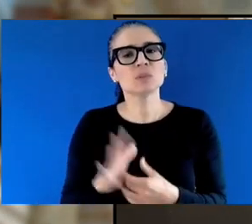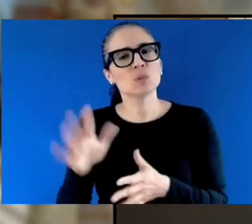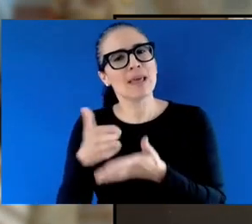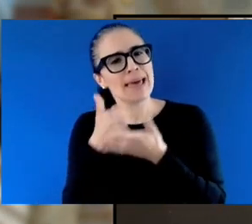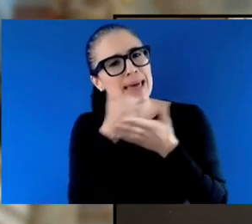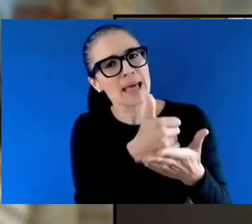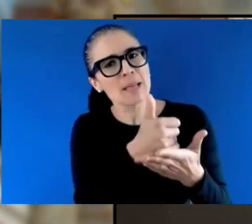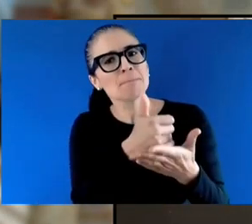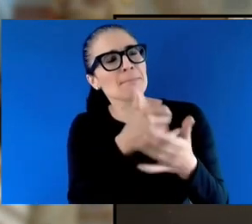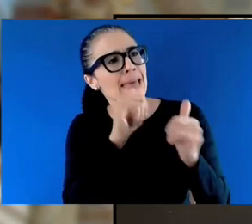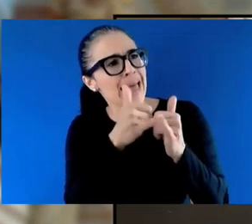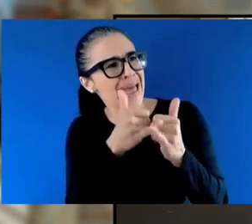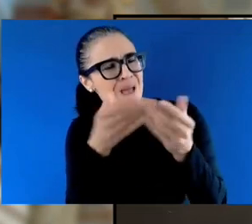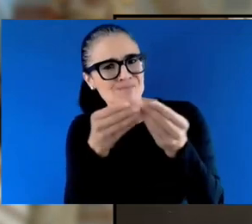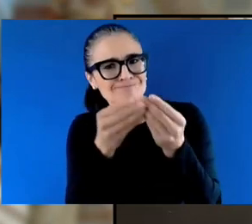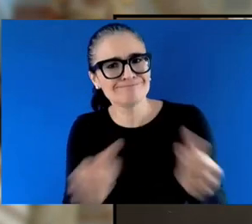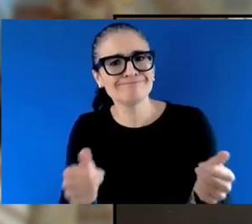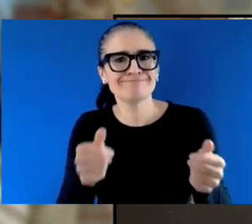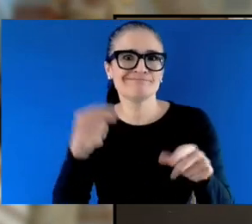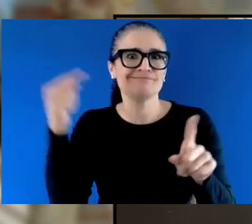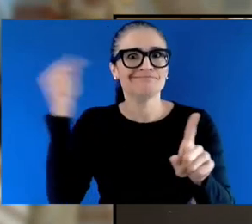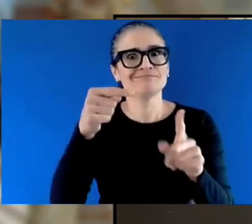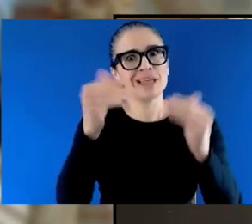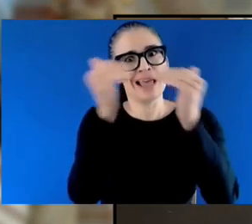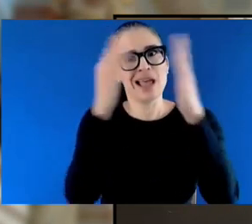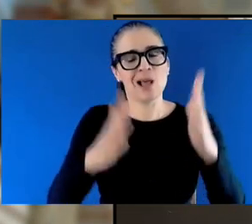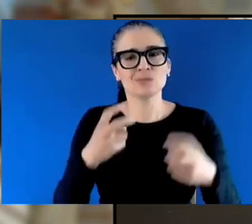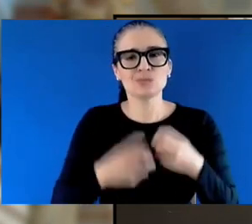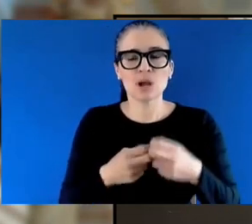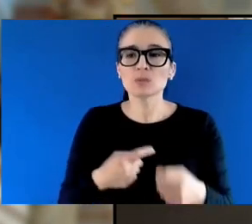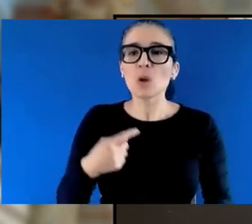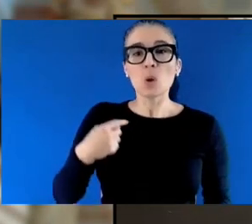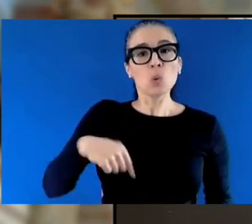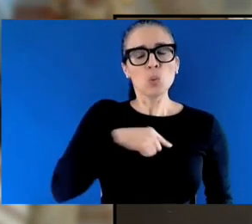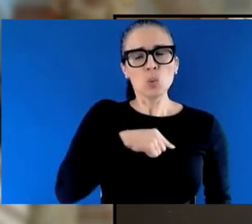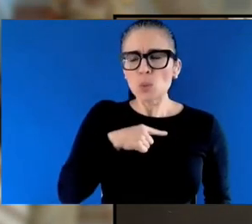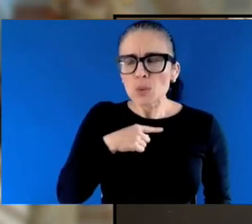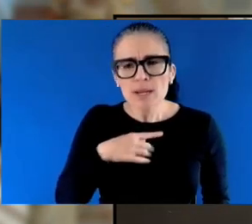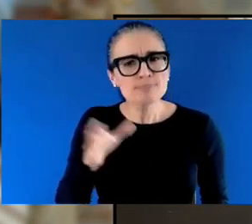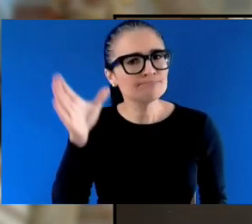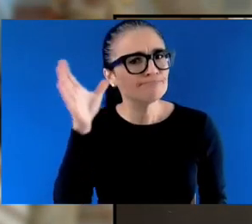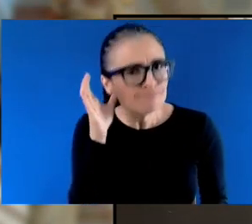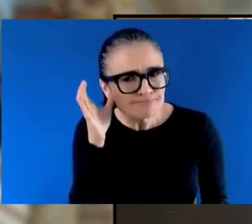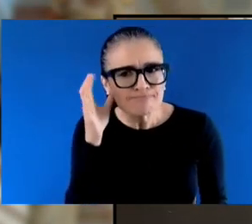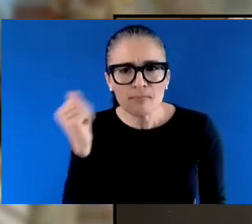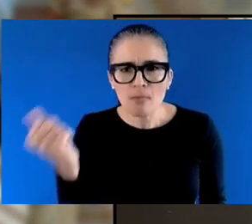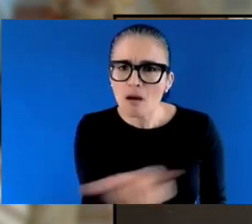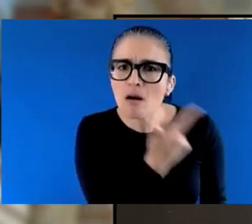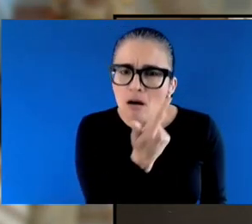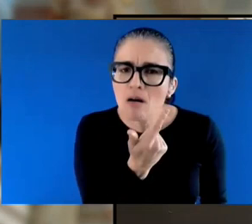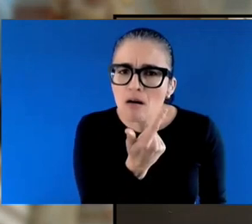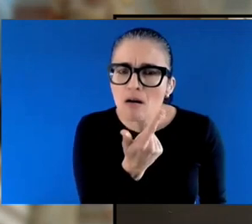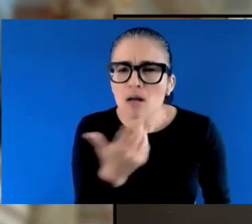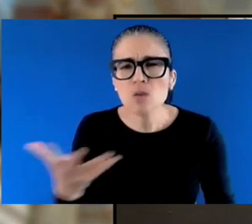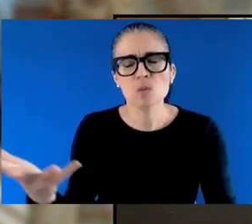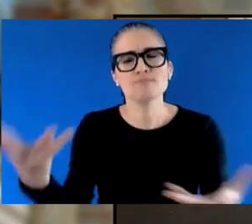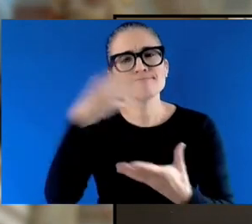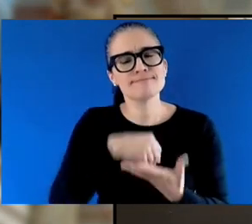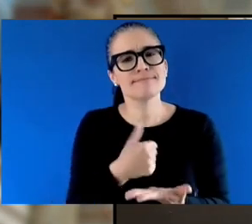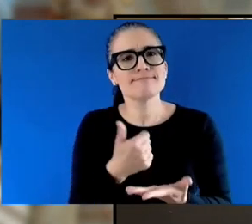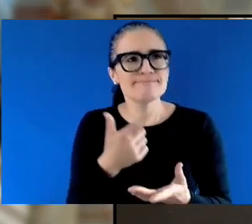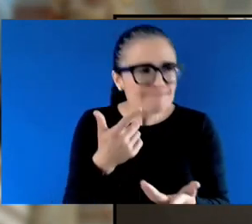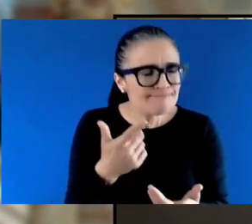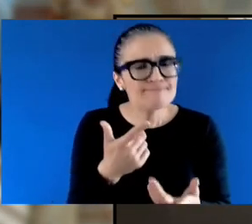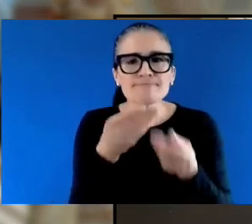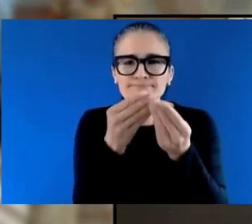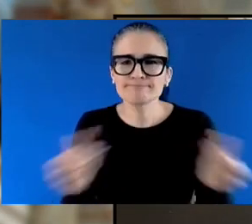build thousands of affordable, sustainable homes for people across the province. I had the opportunity to be part of an opening of one such